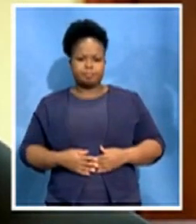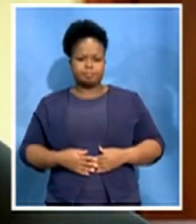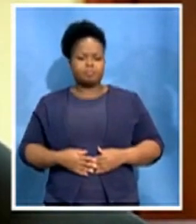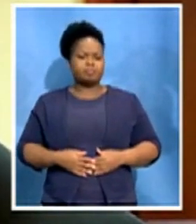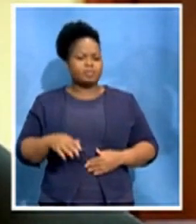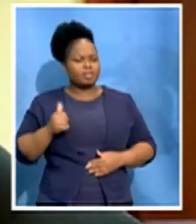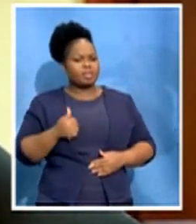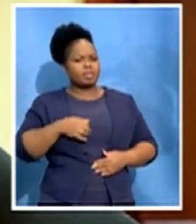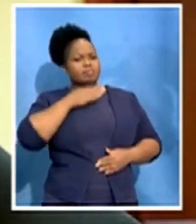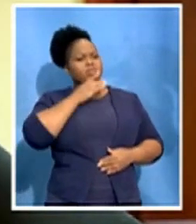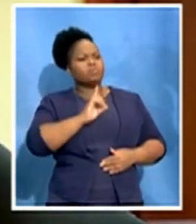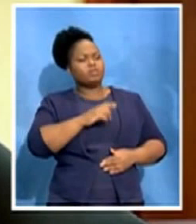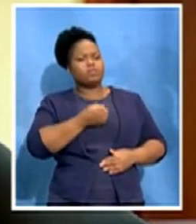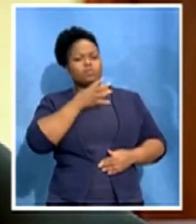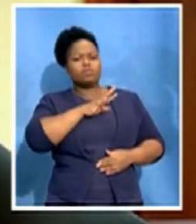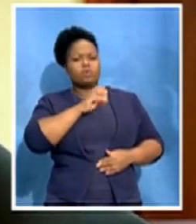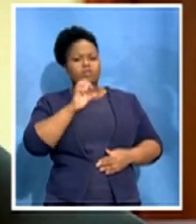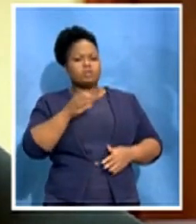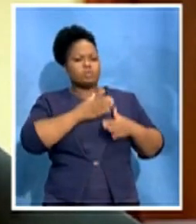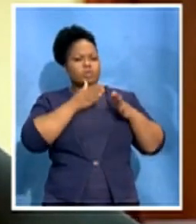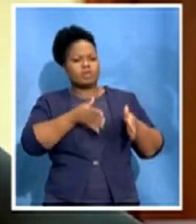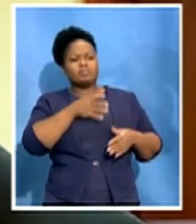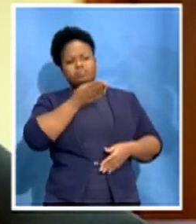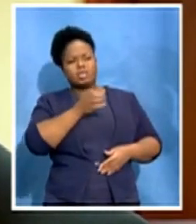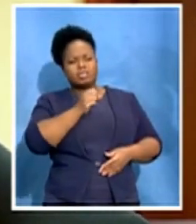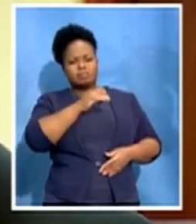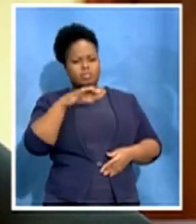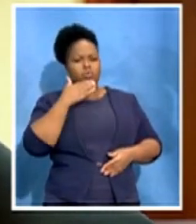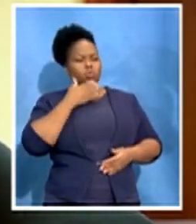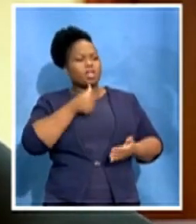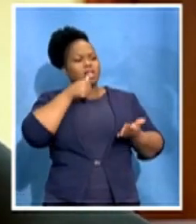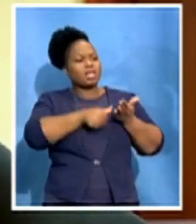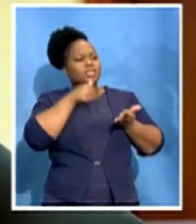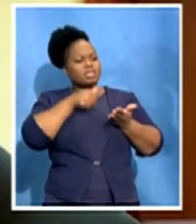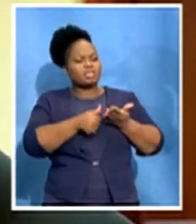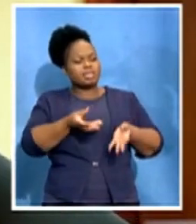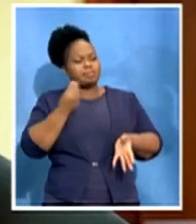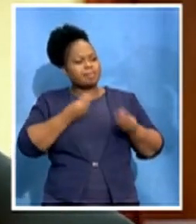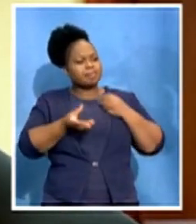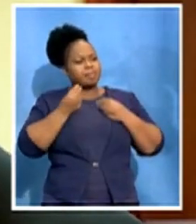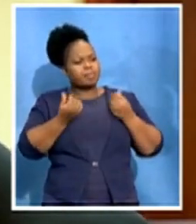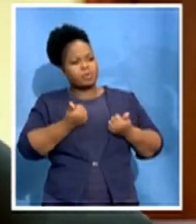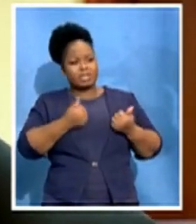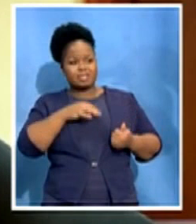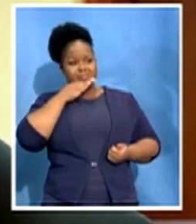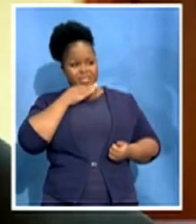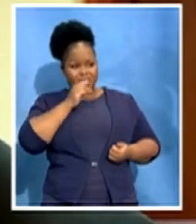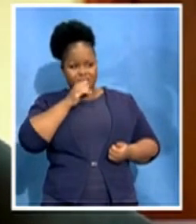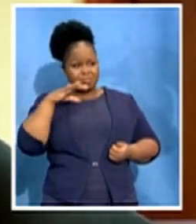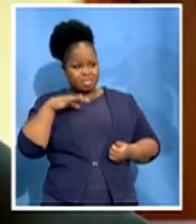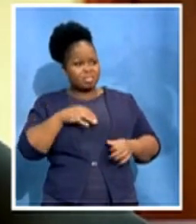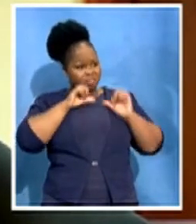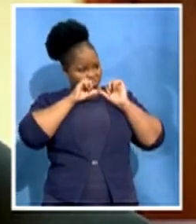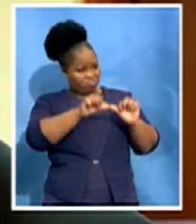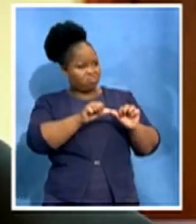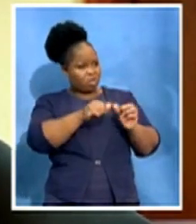at the SABC who have received those retrenchment letters? Does this mean that the SABC cannot continue with the retrenchment